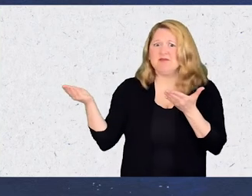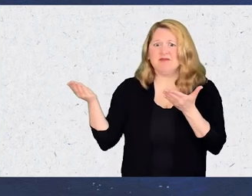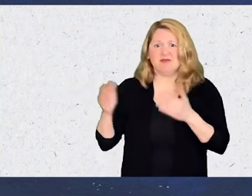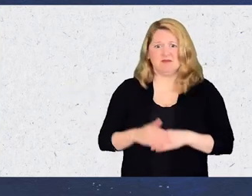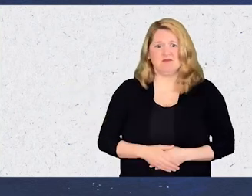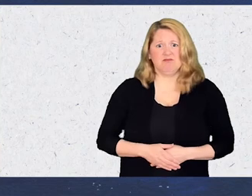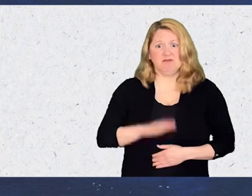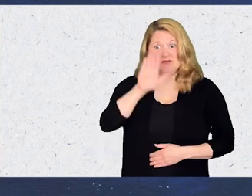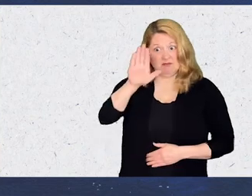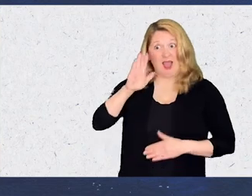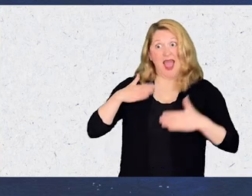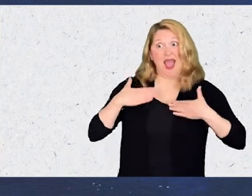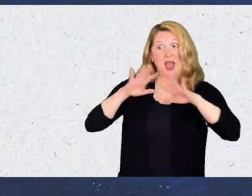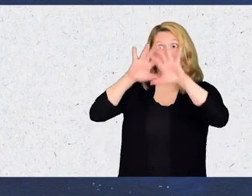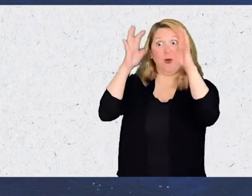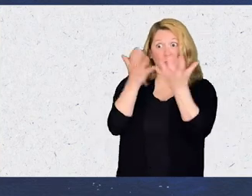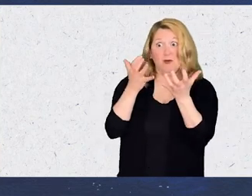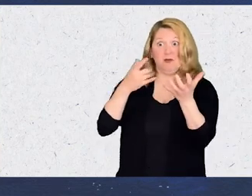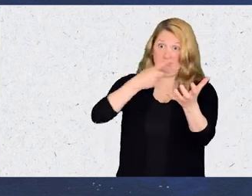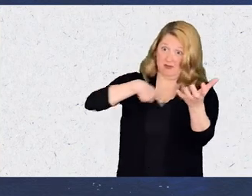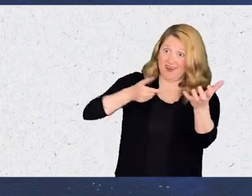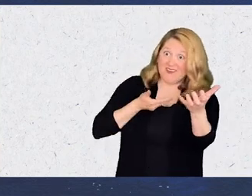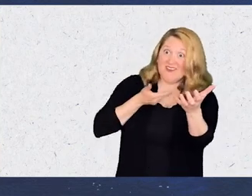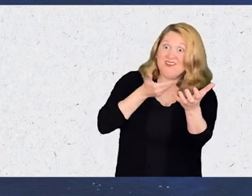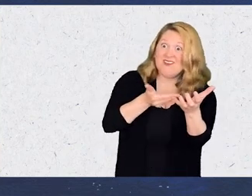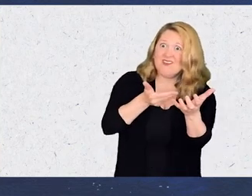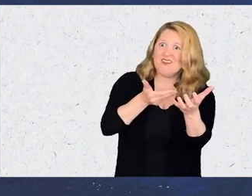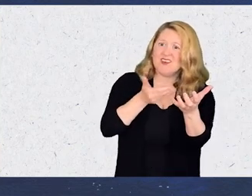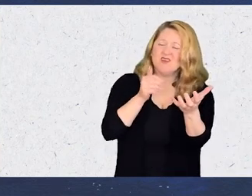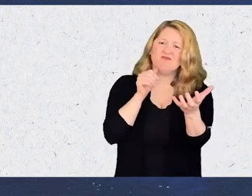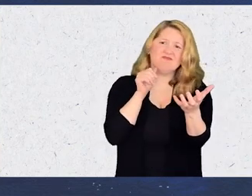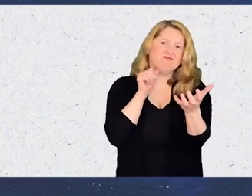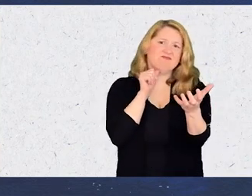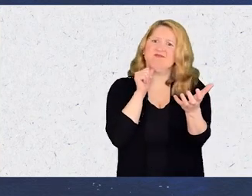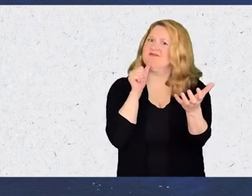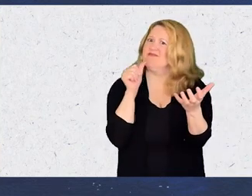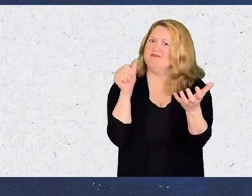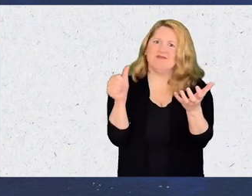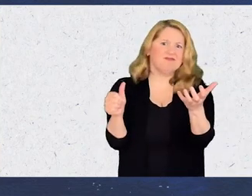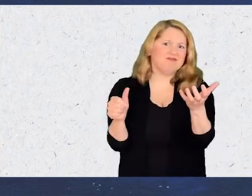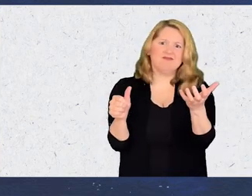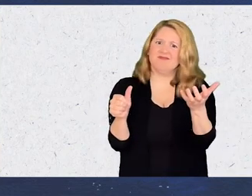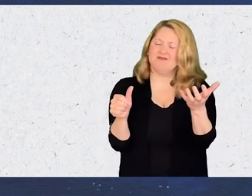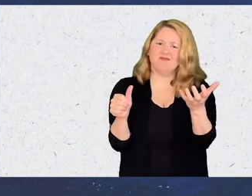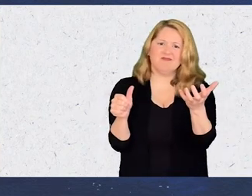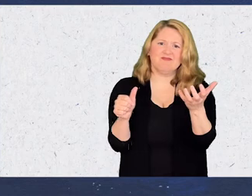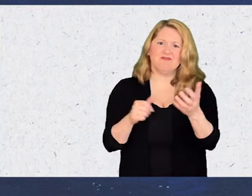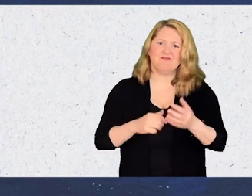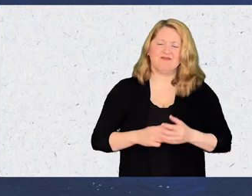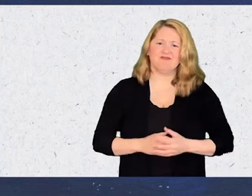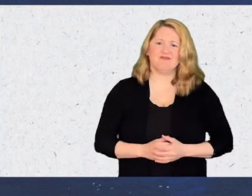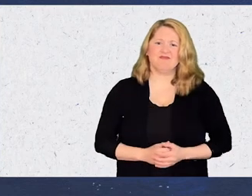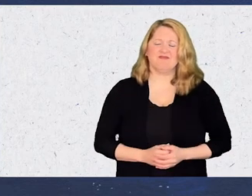Boneframe make your happy world Where we are just Unwelcome guests